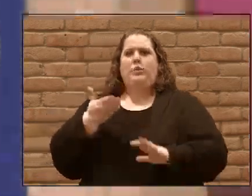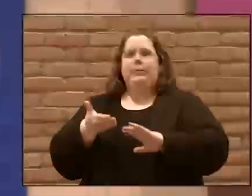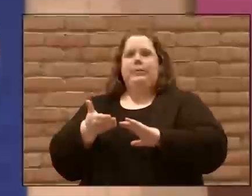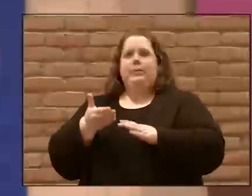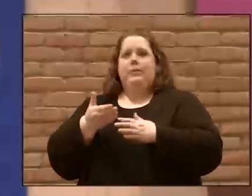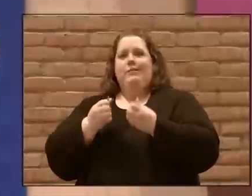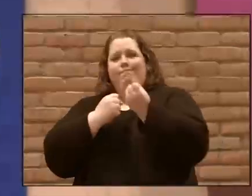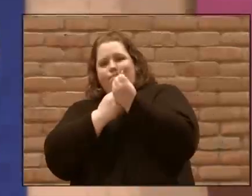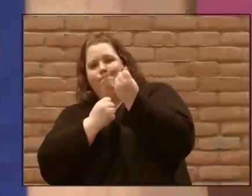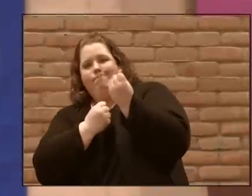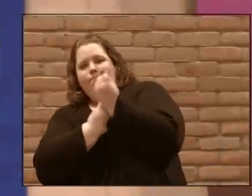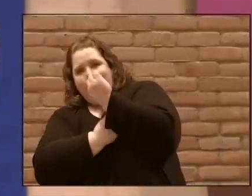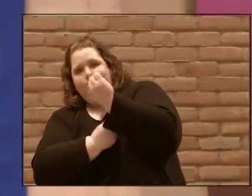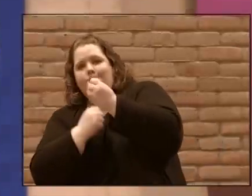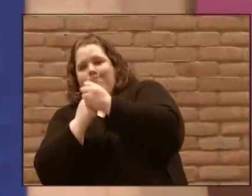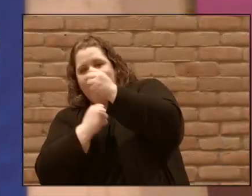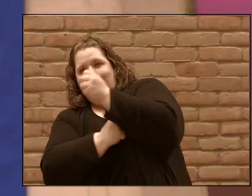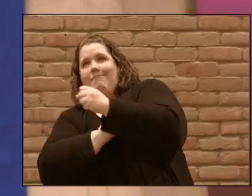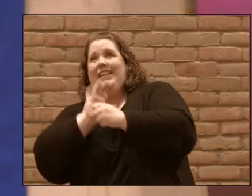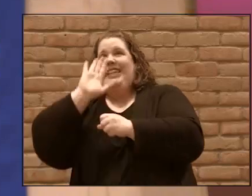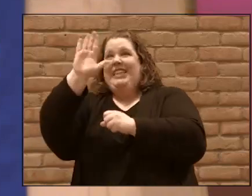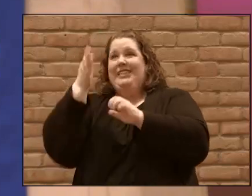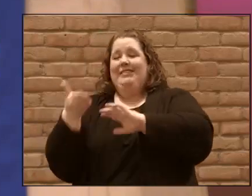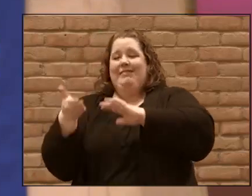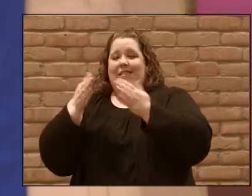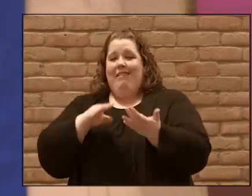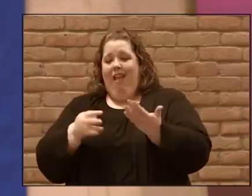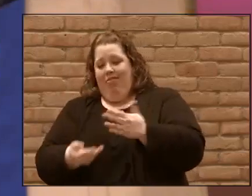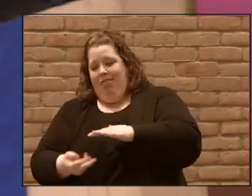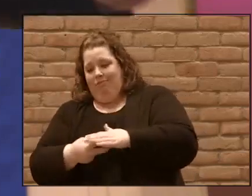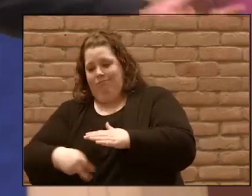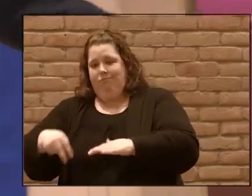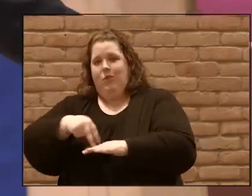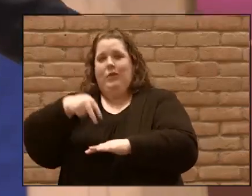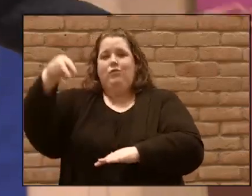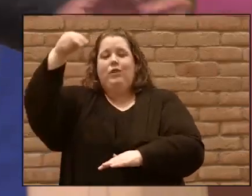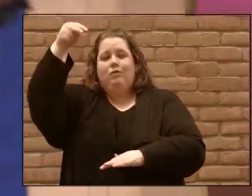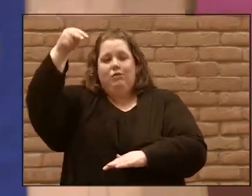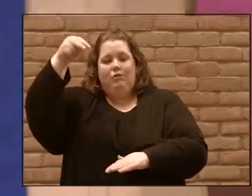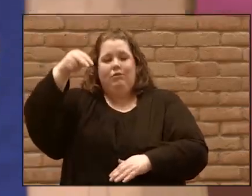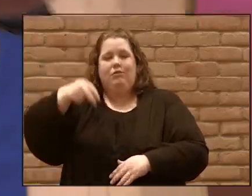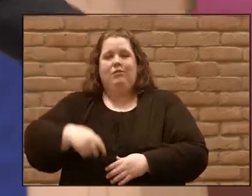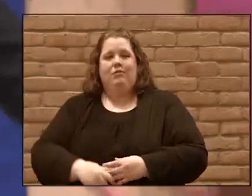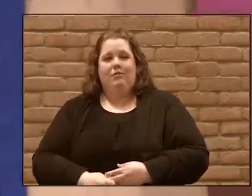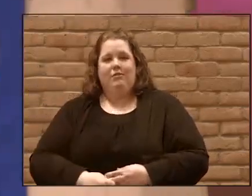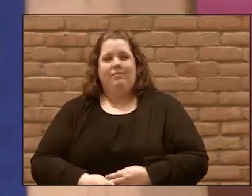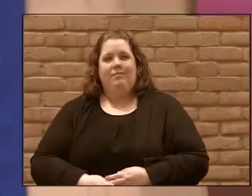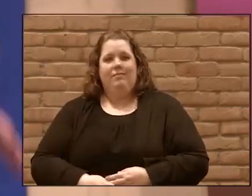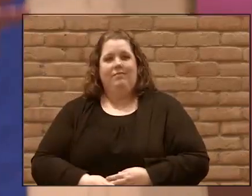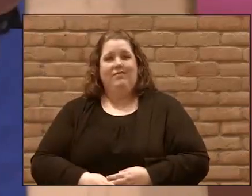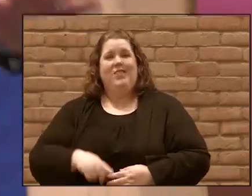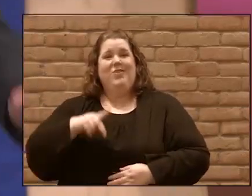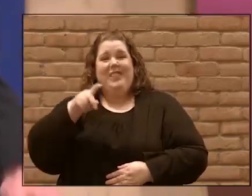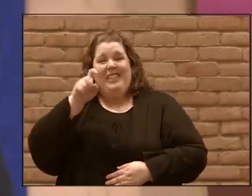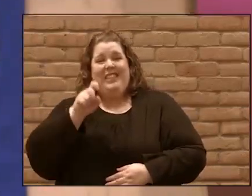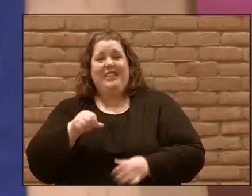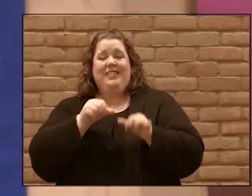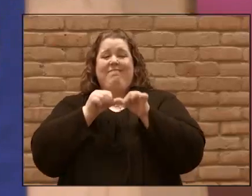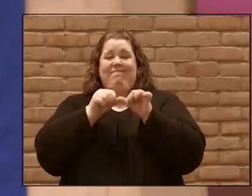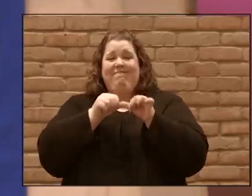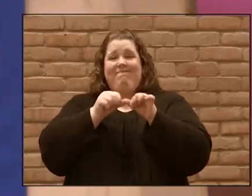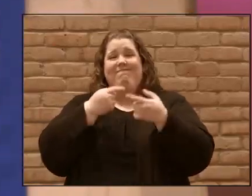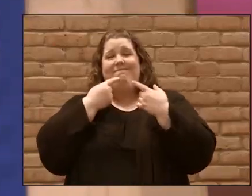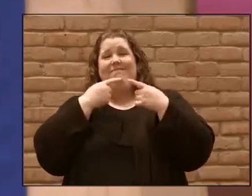resurrection of Jesus. So don't stop declaring that. Don't forget